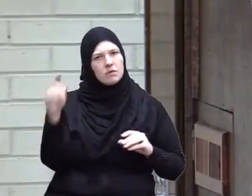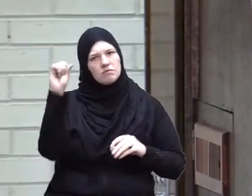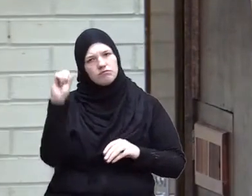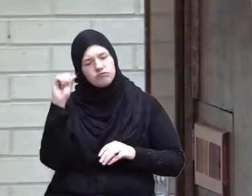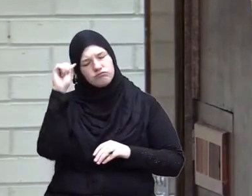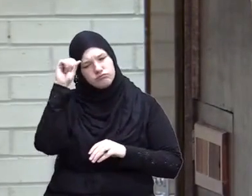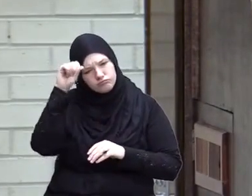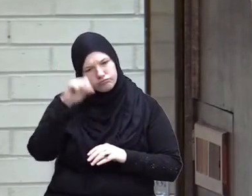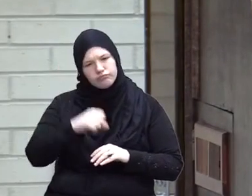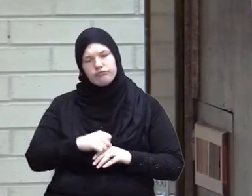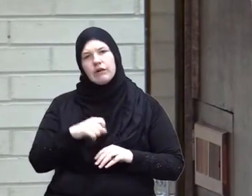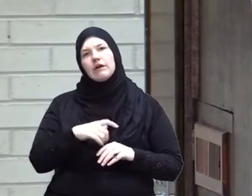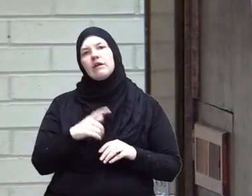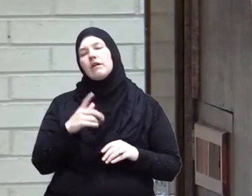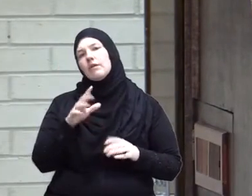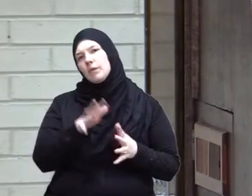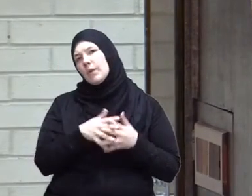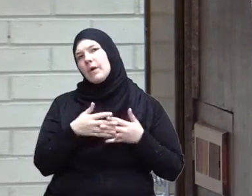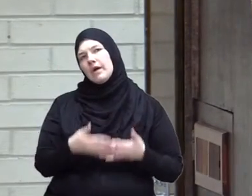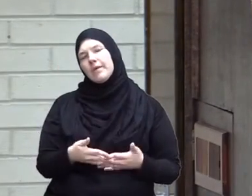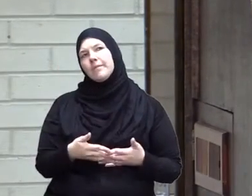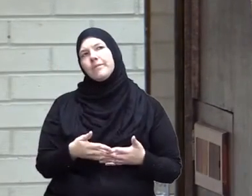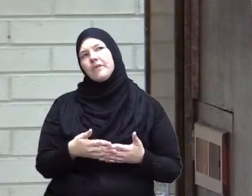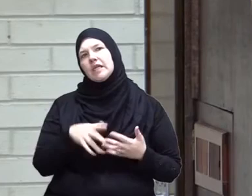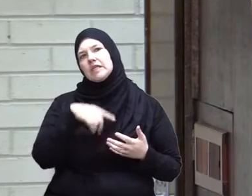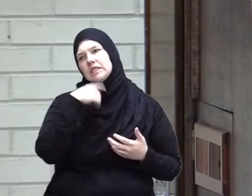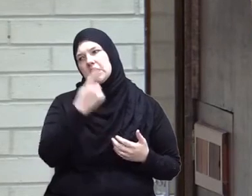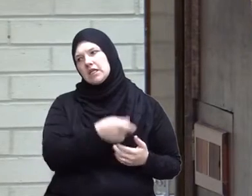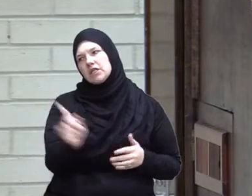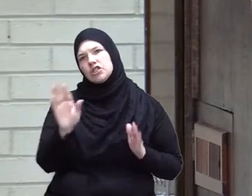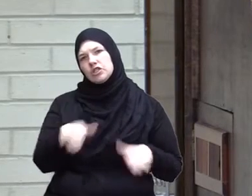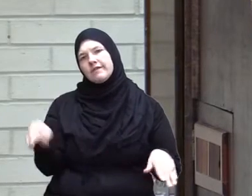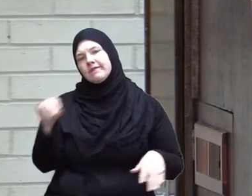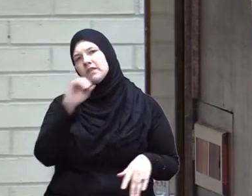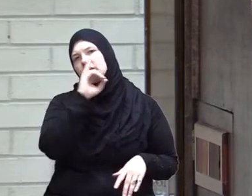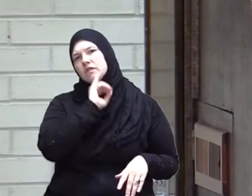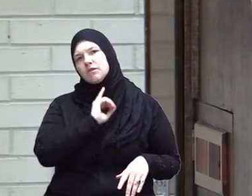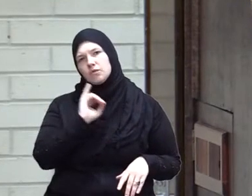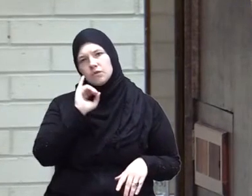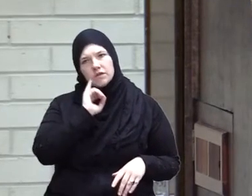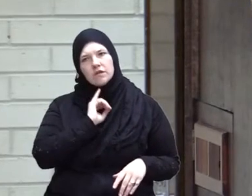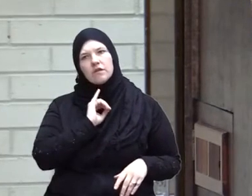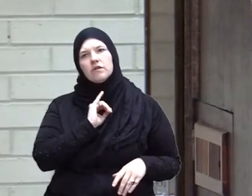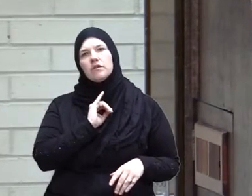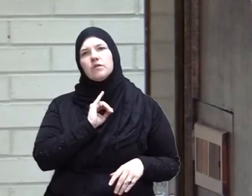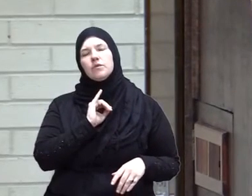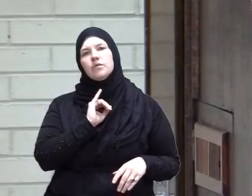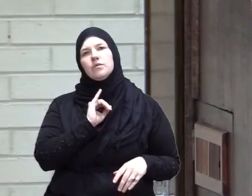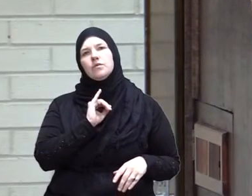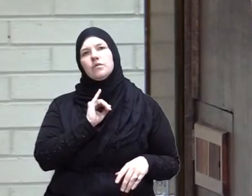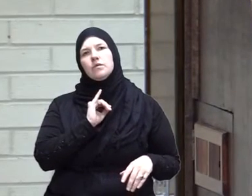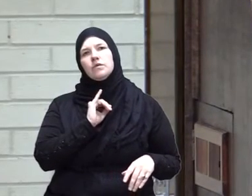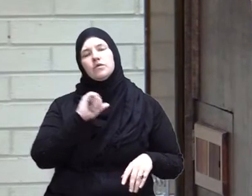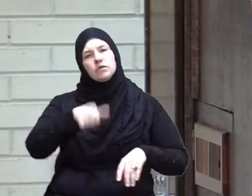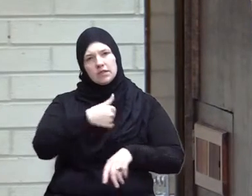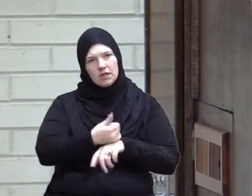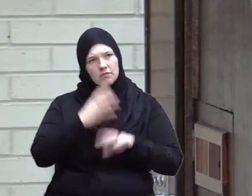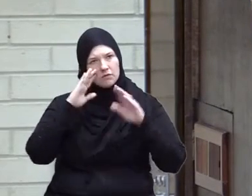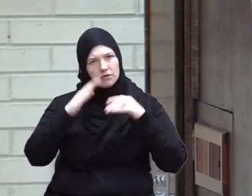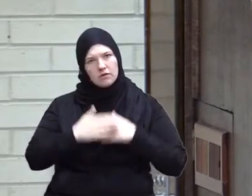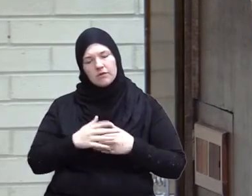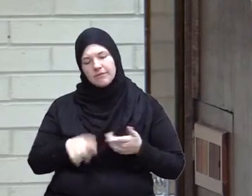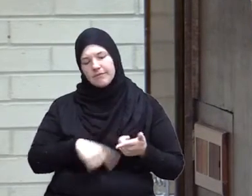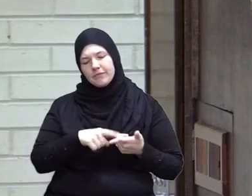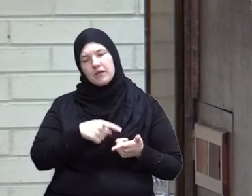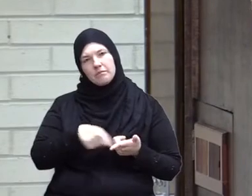so the Quran is telling the children of Israel to pay to establish prayer pay the